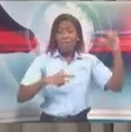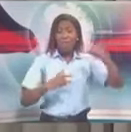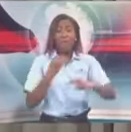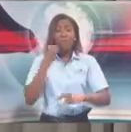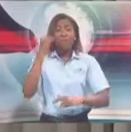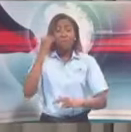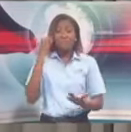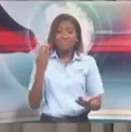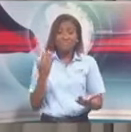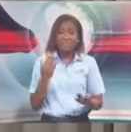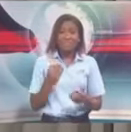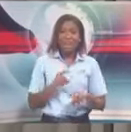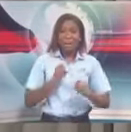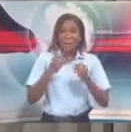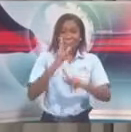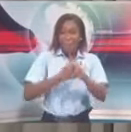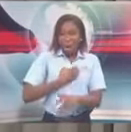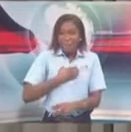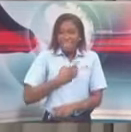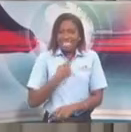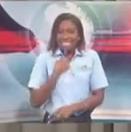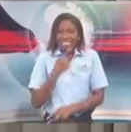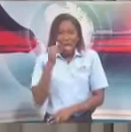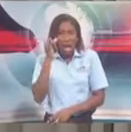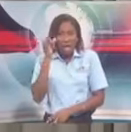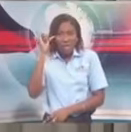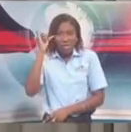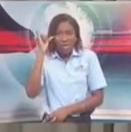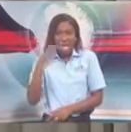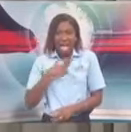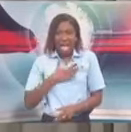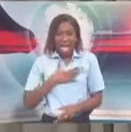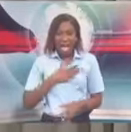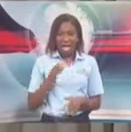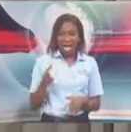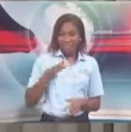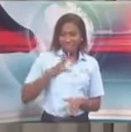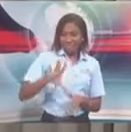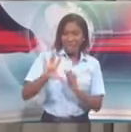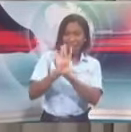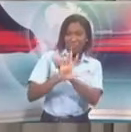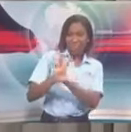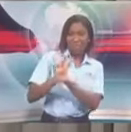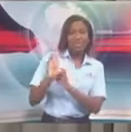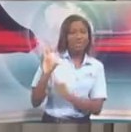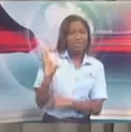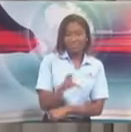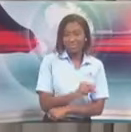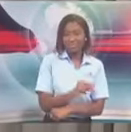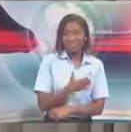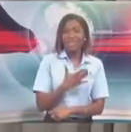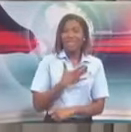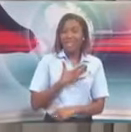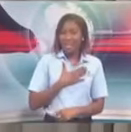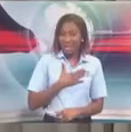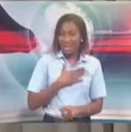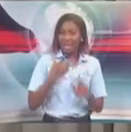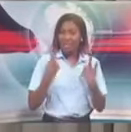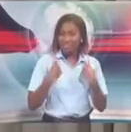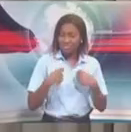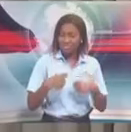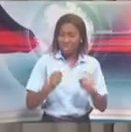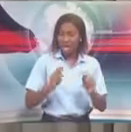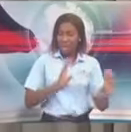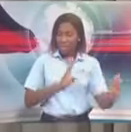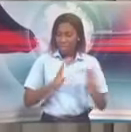I am preventing, it is simply not so. I have always conducted myself in whatever ministerial portfolio,